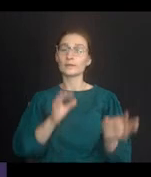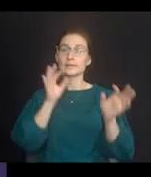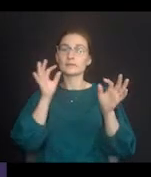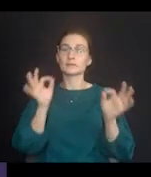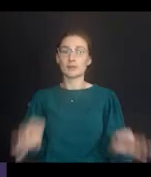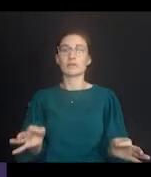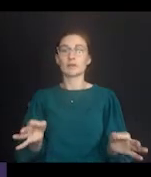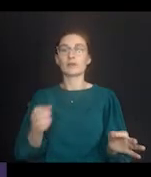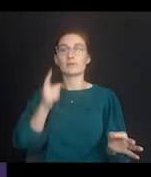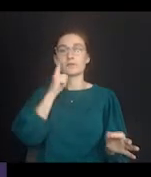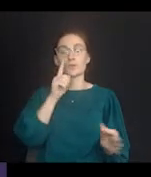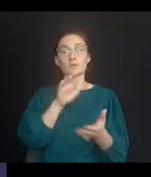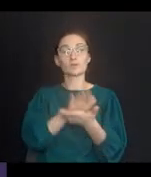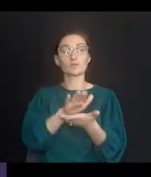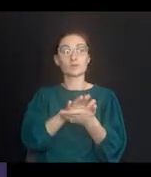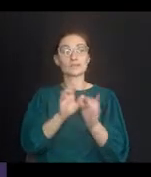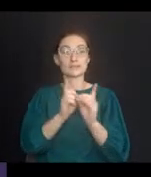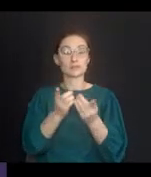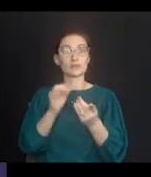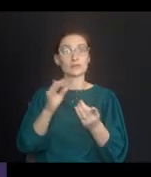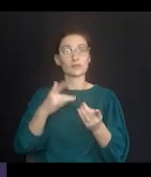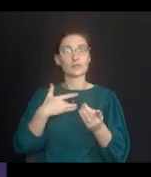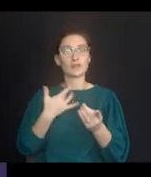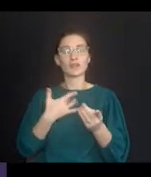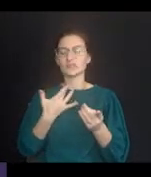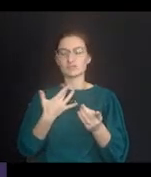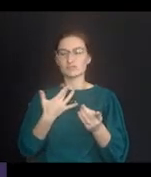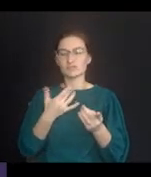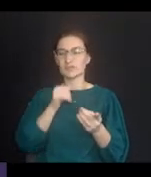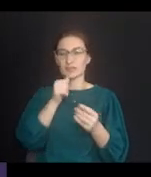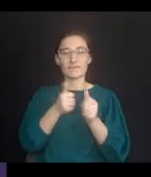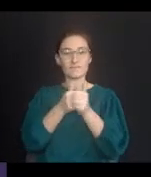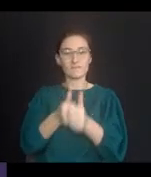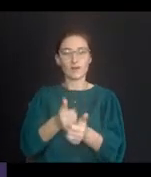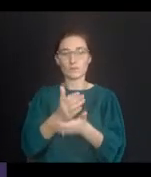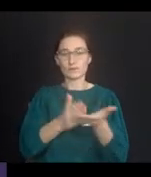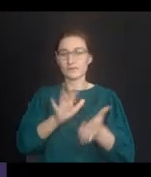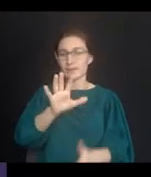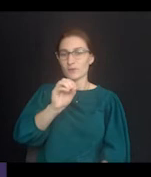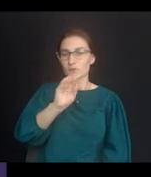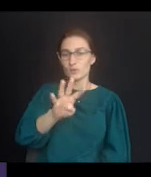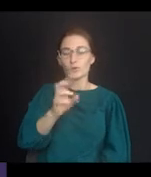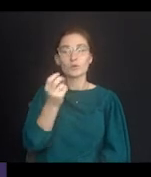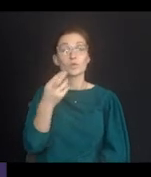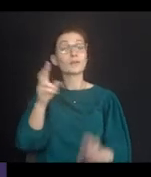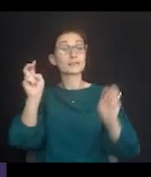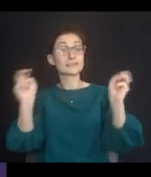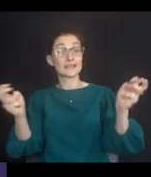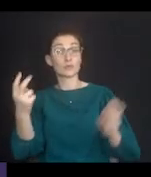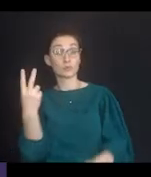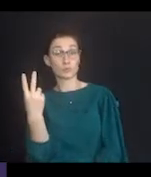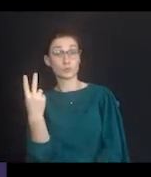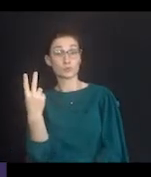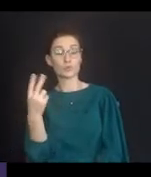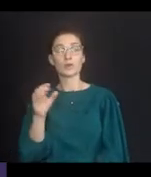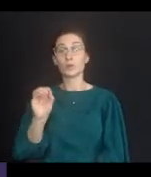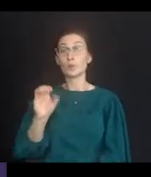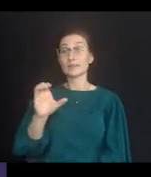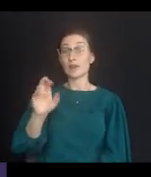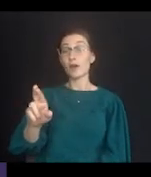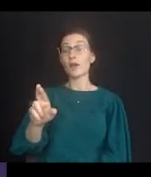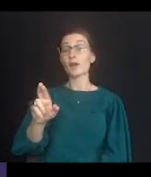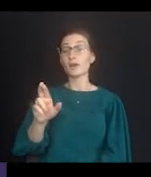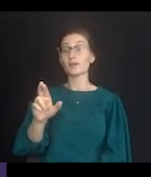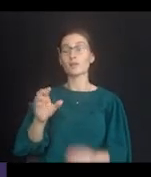So definitely in the case of a school district who you feel is violating your child's Section 504 or Title II of the ADA rights, OCR